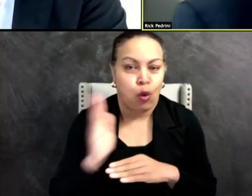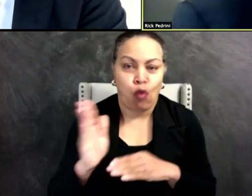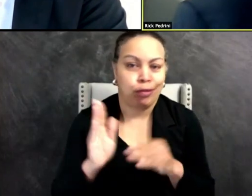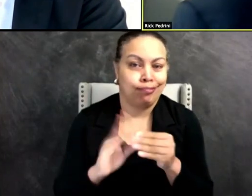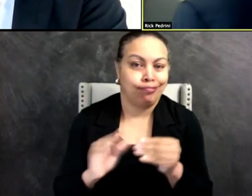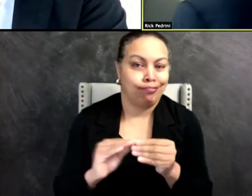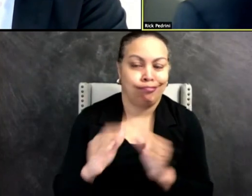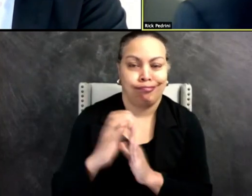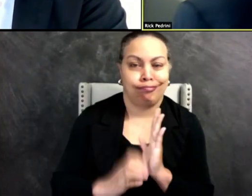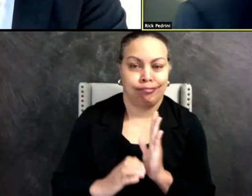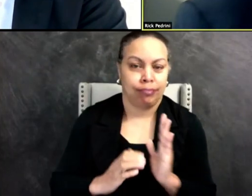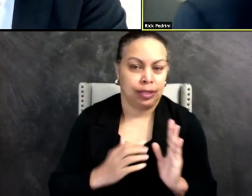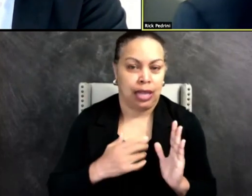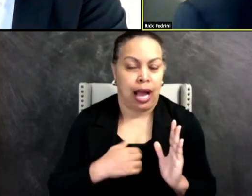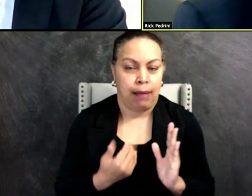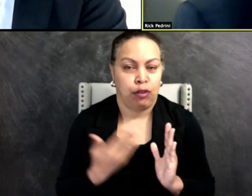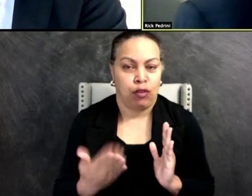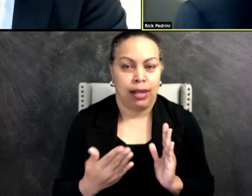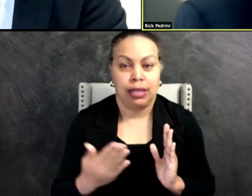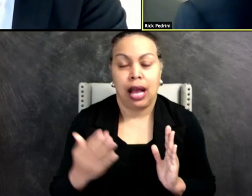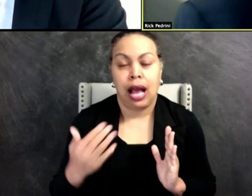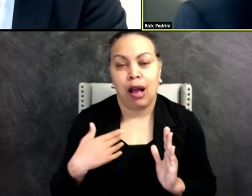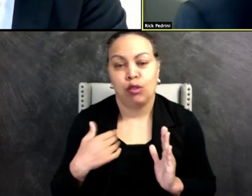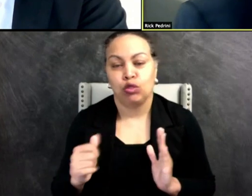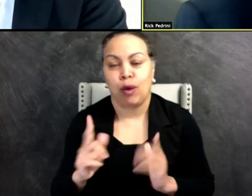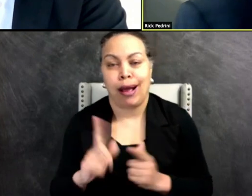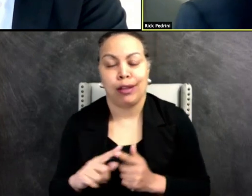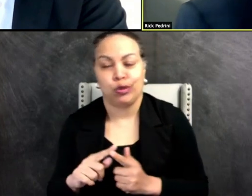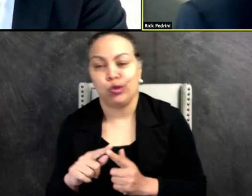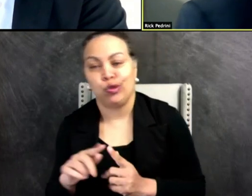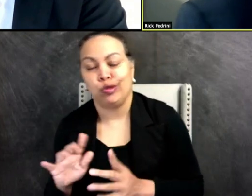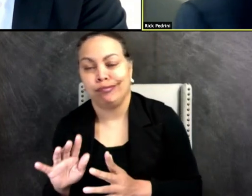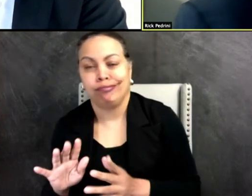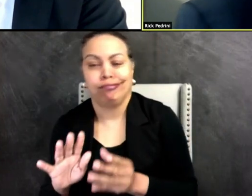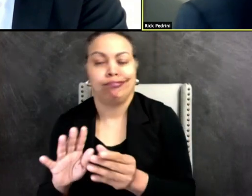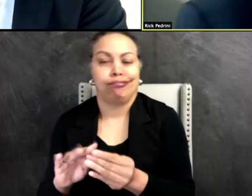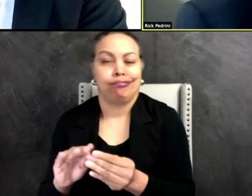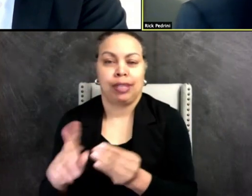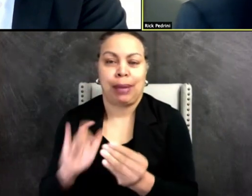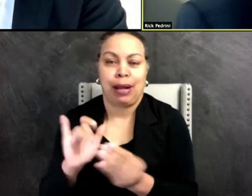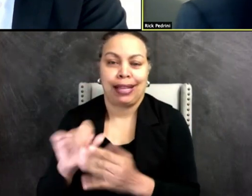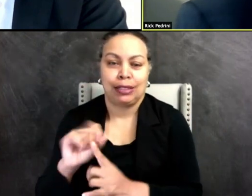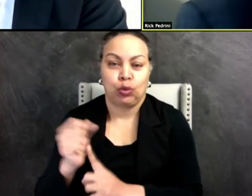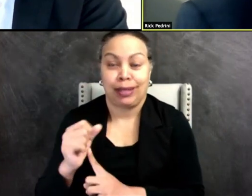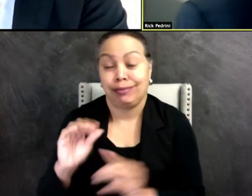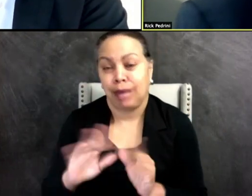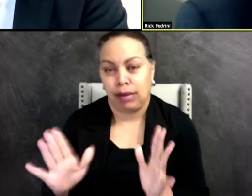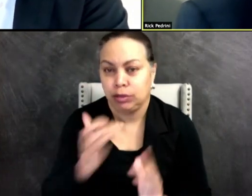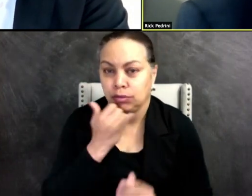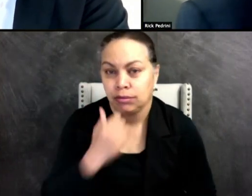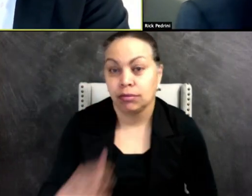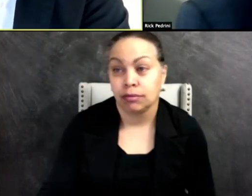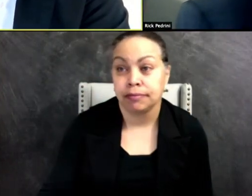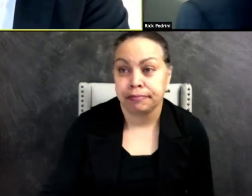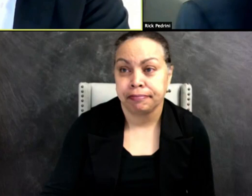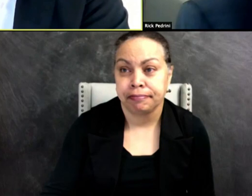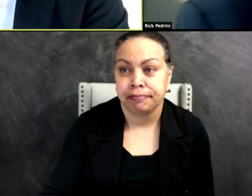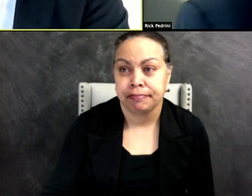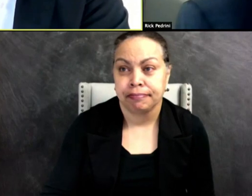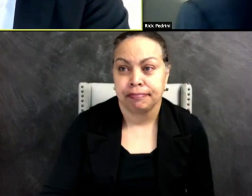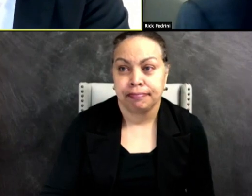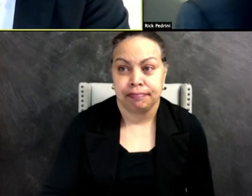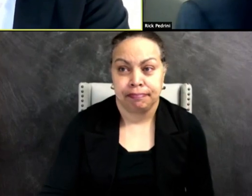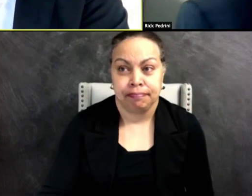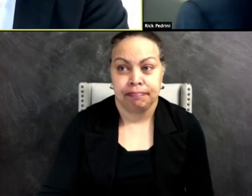uh, that I was trying to make light of a situation and it obviously was inappropriate. So there was some,